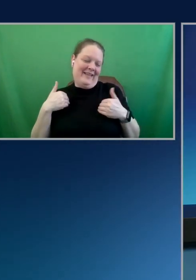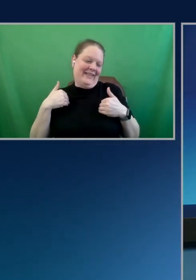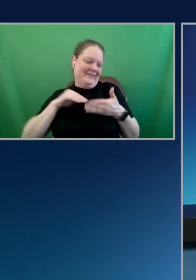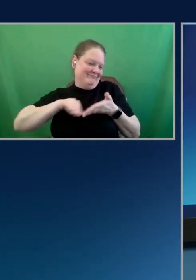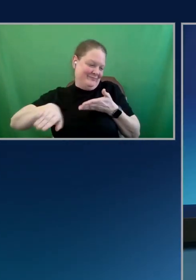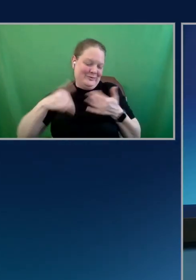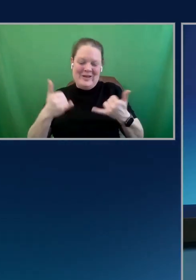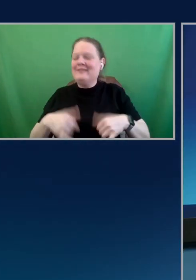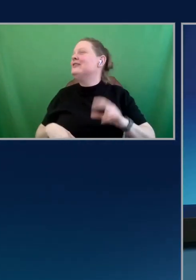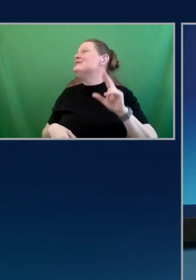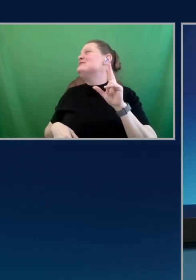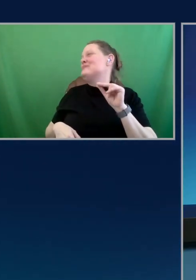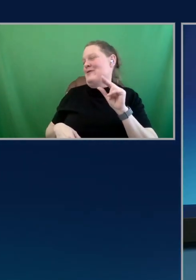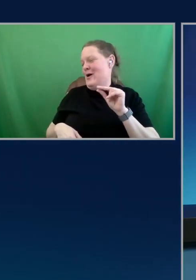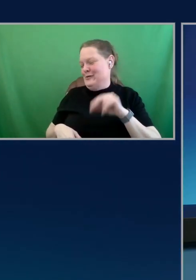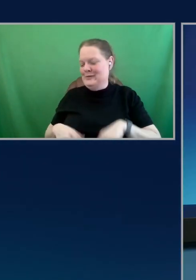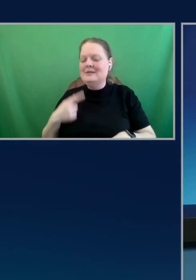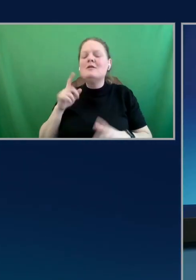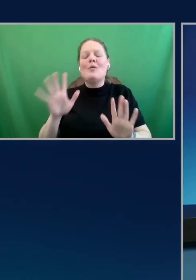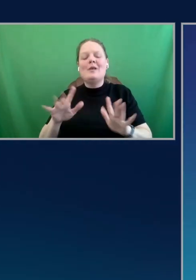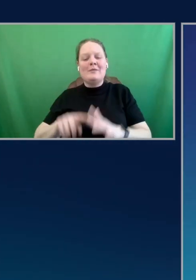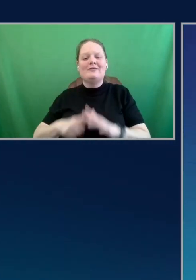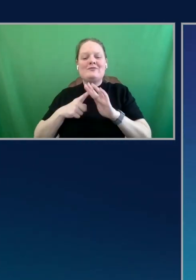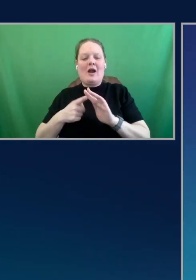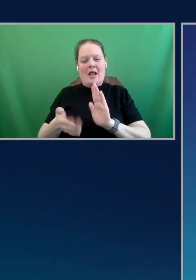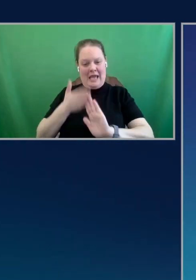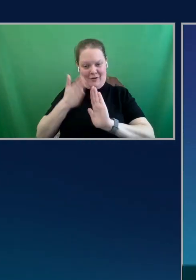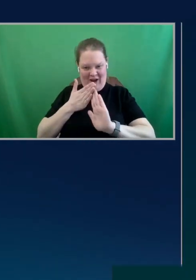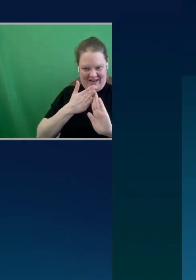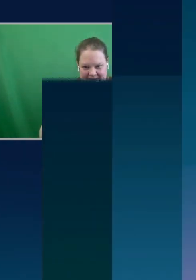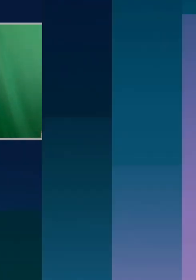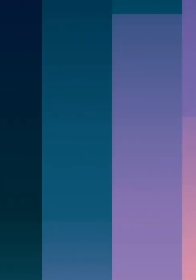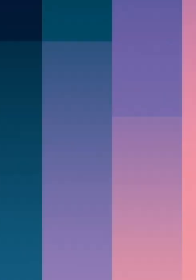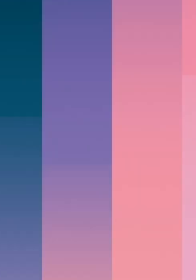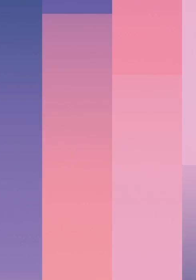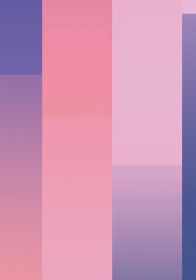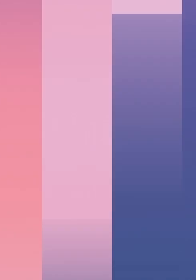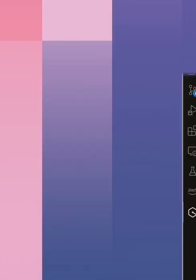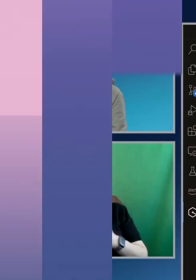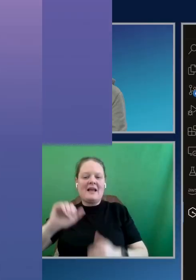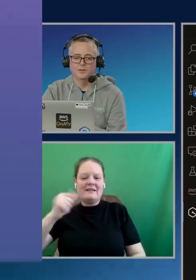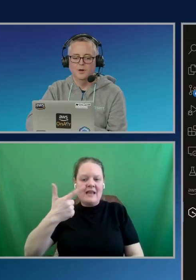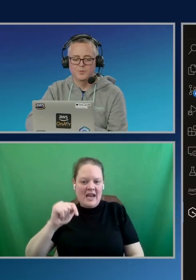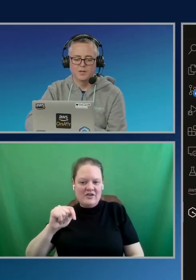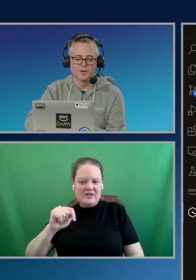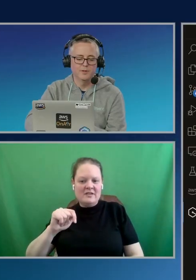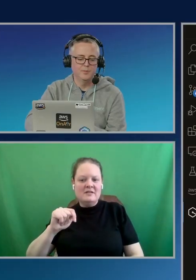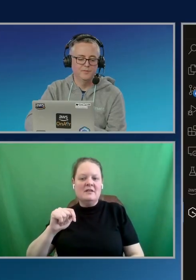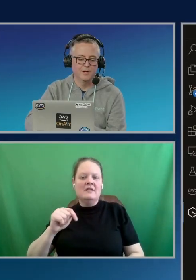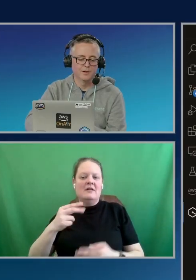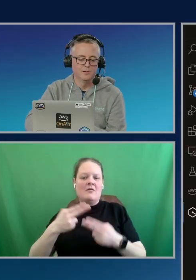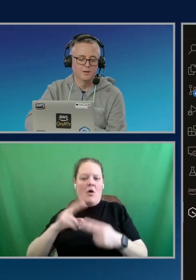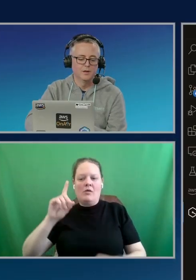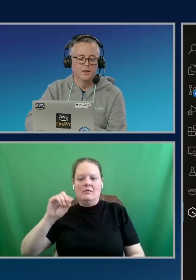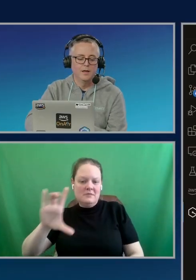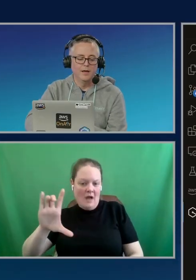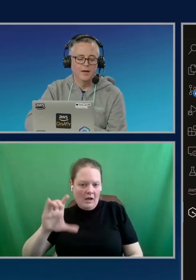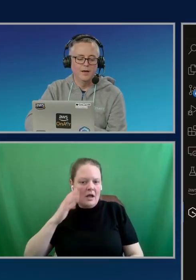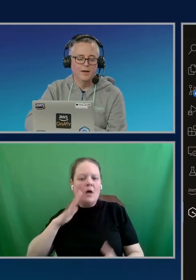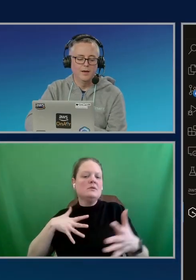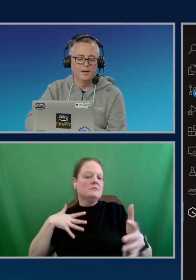lot of time. Well, let me kick this off and get it running. I'm going to hit the next agent here and just call doc, and I'm going to ask it to update my readme file.